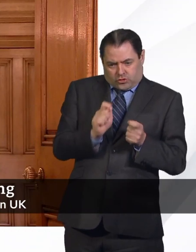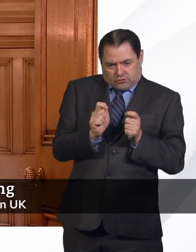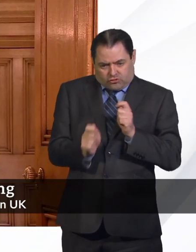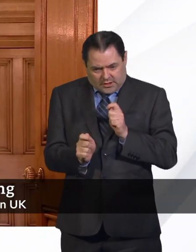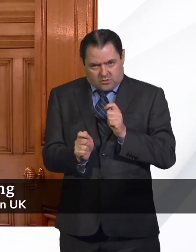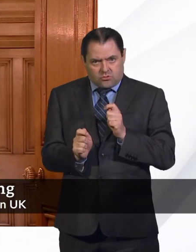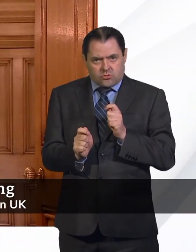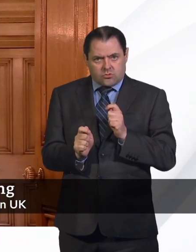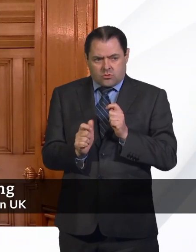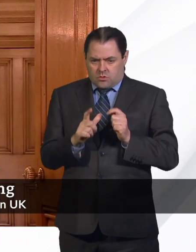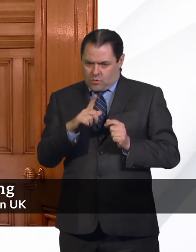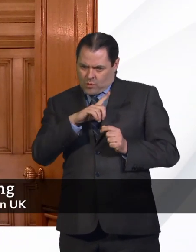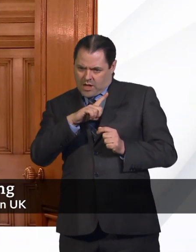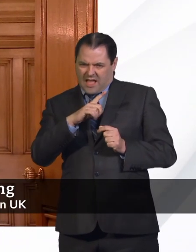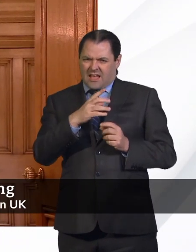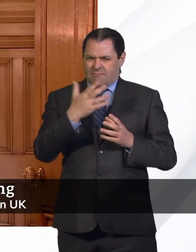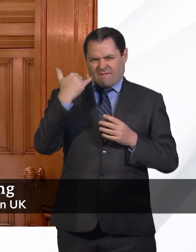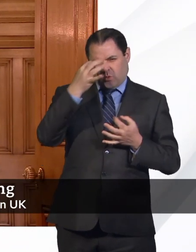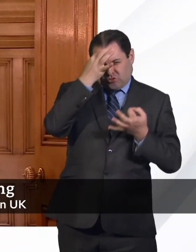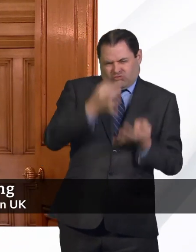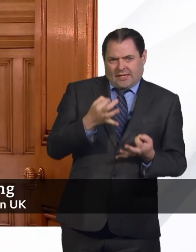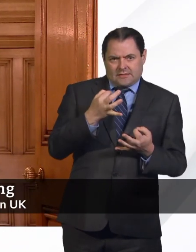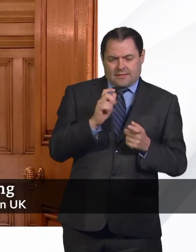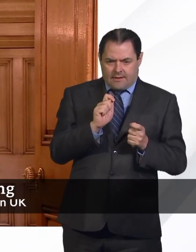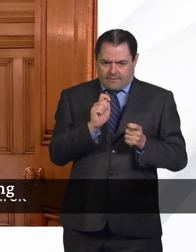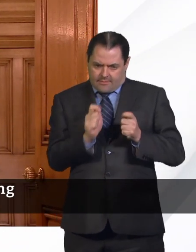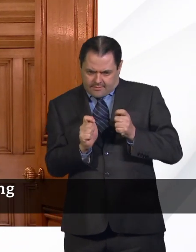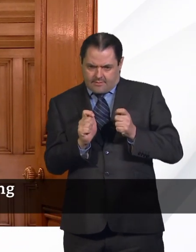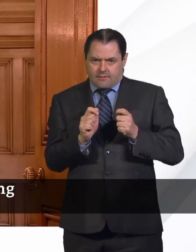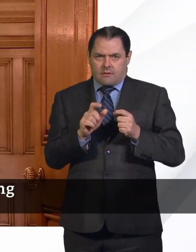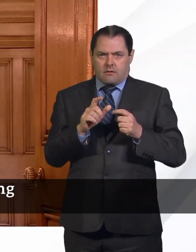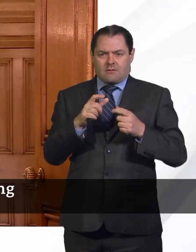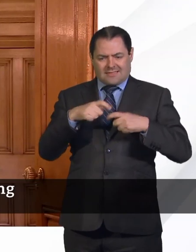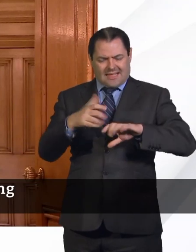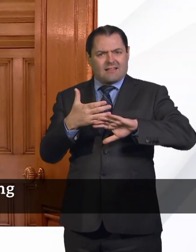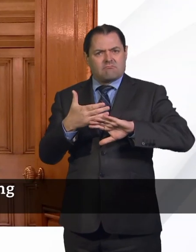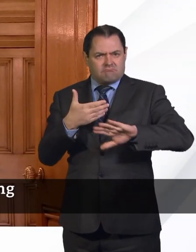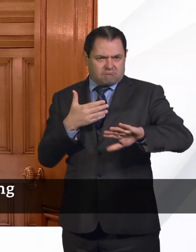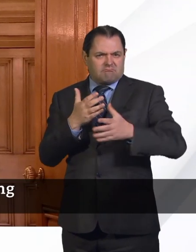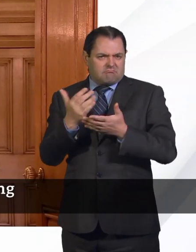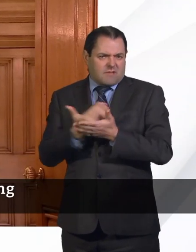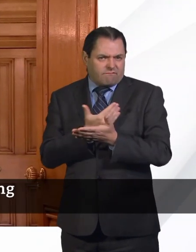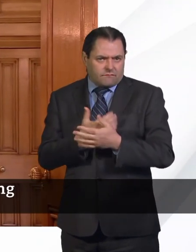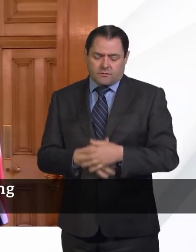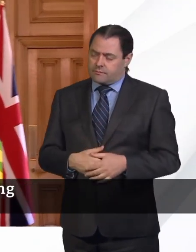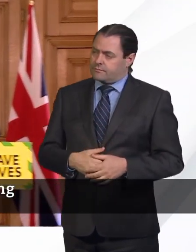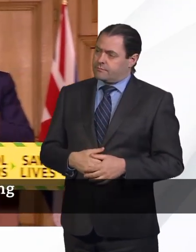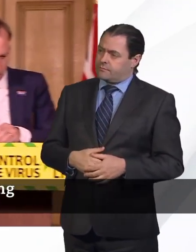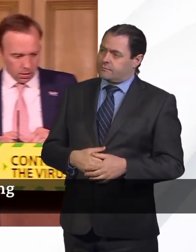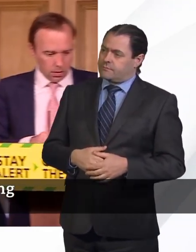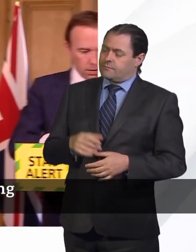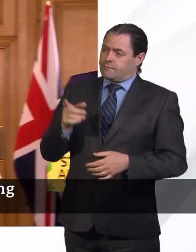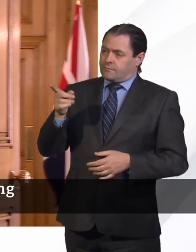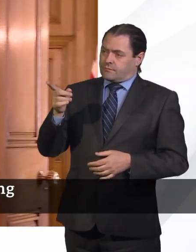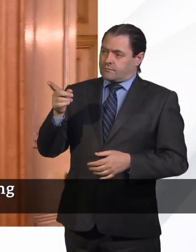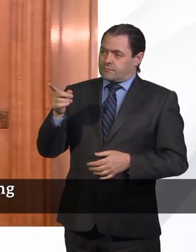able to relax some of the most stringent parts of the lockdown, whilst also keeping people safe. John. Yes, thank you, Secretary of State. I